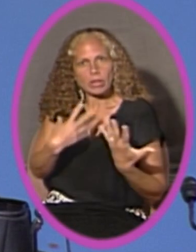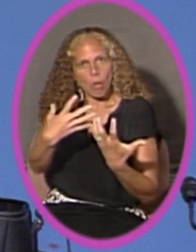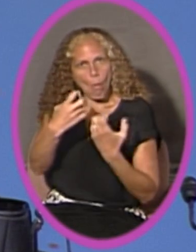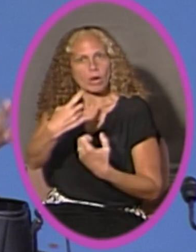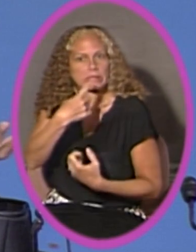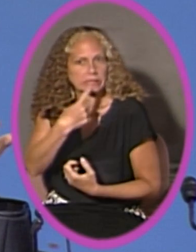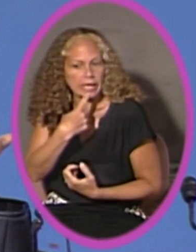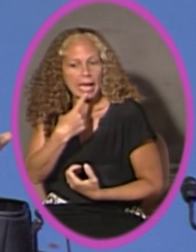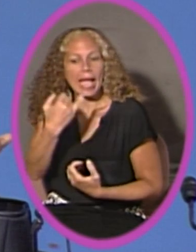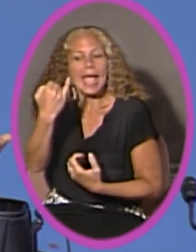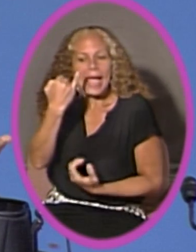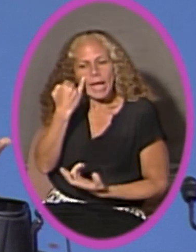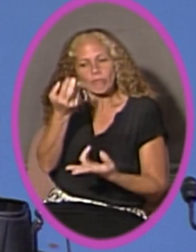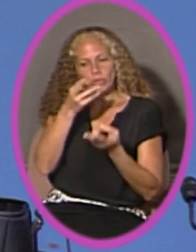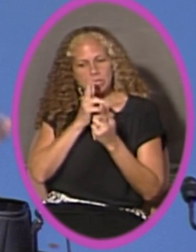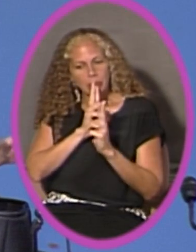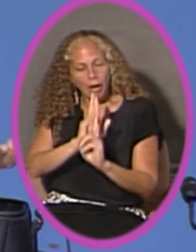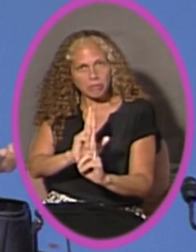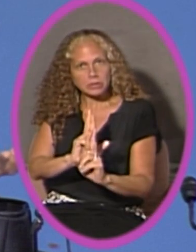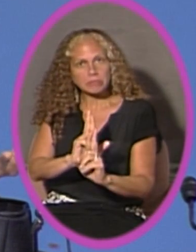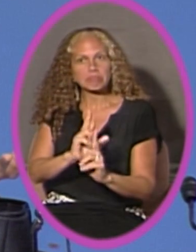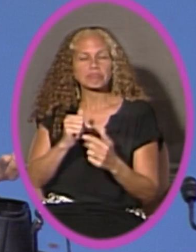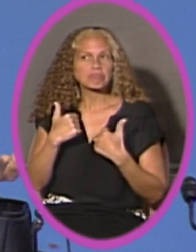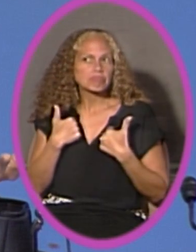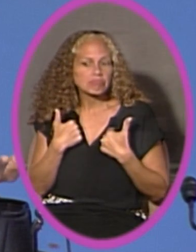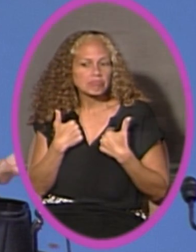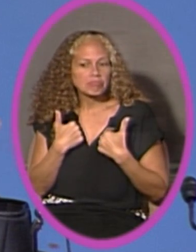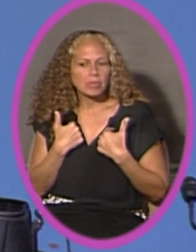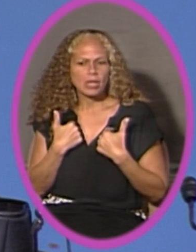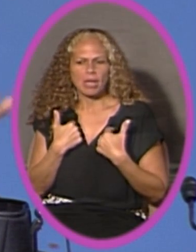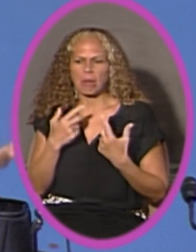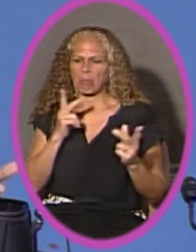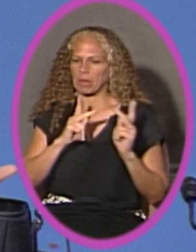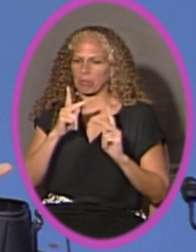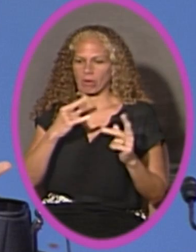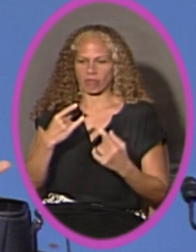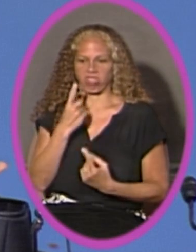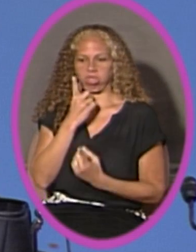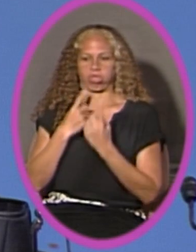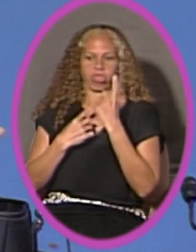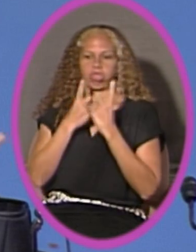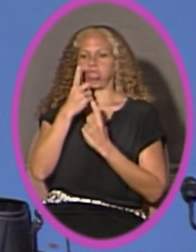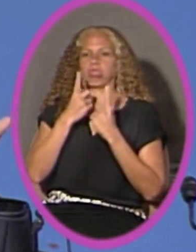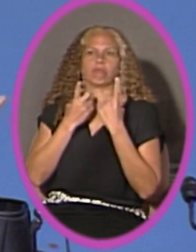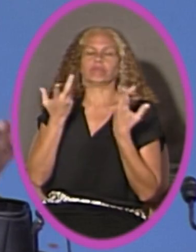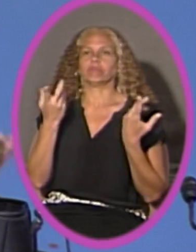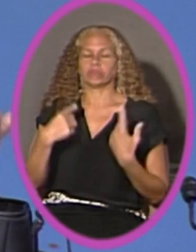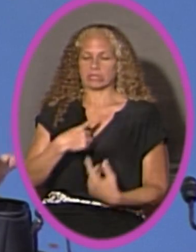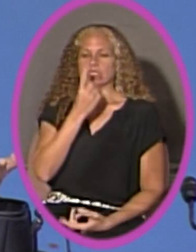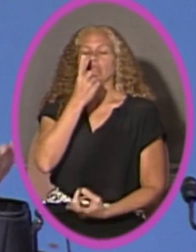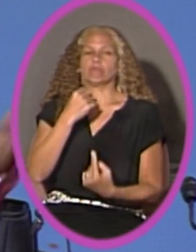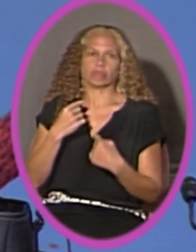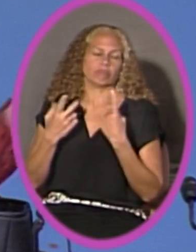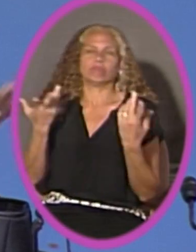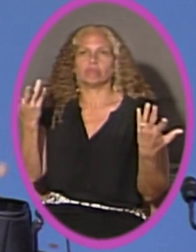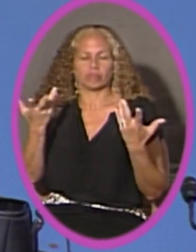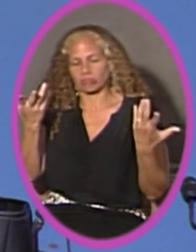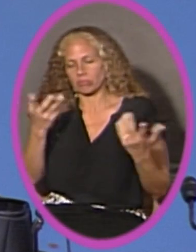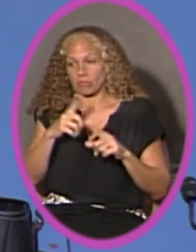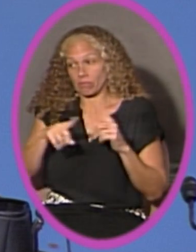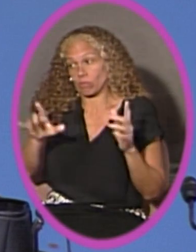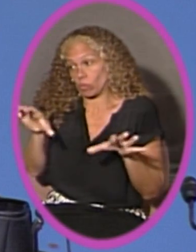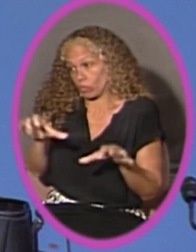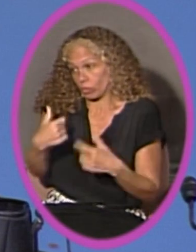say, if respectfully. I've been called all kinds of things. You know, people come here and that's part of what we do. We